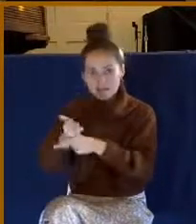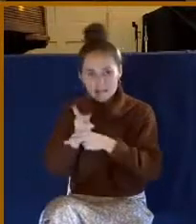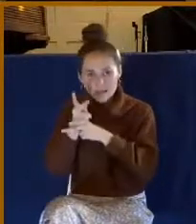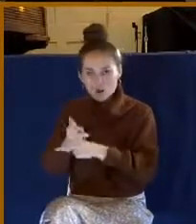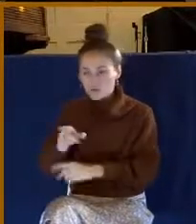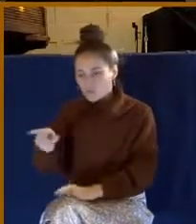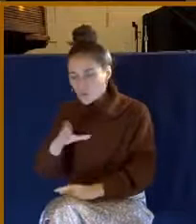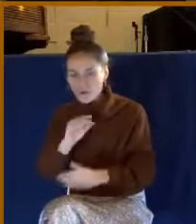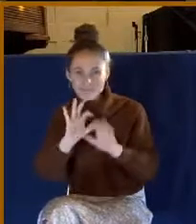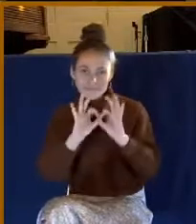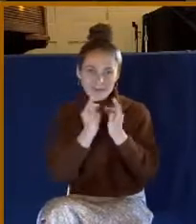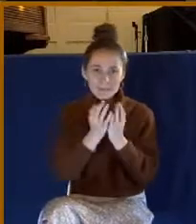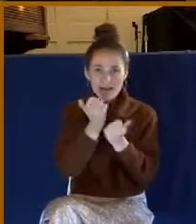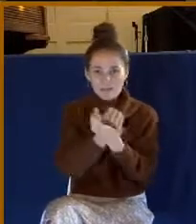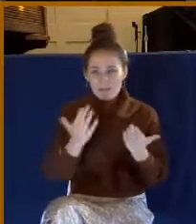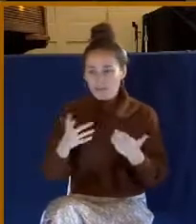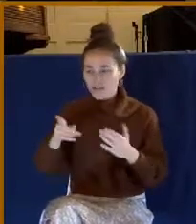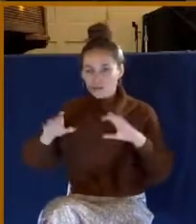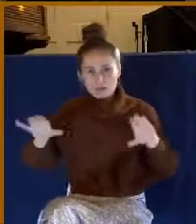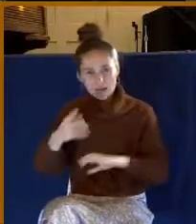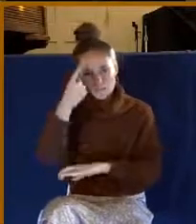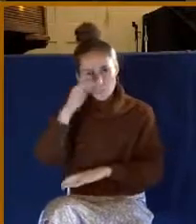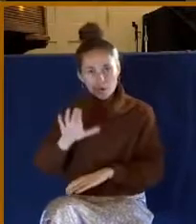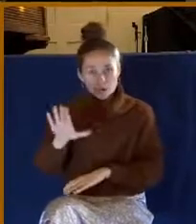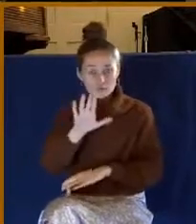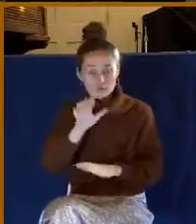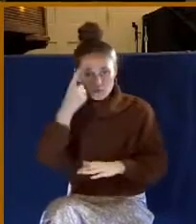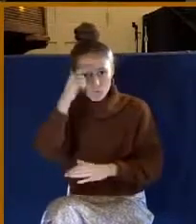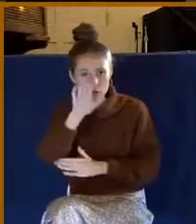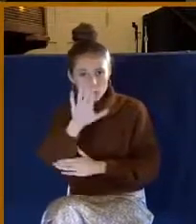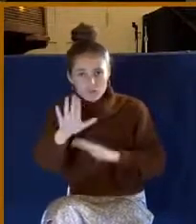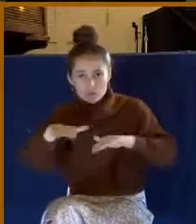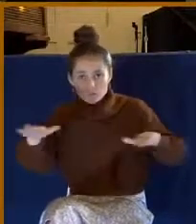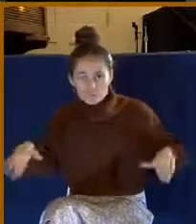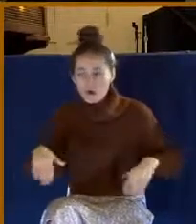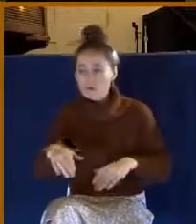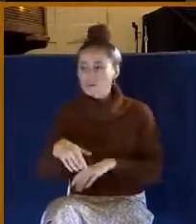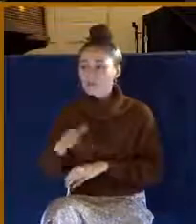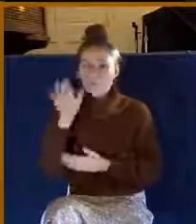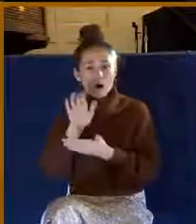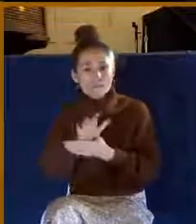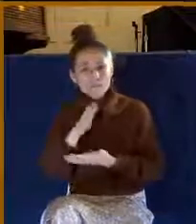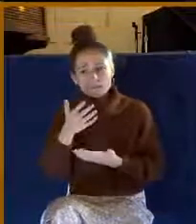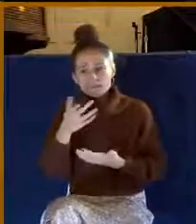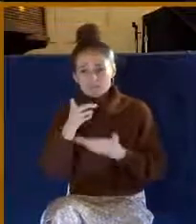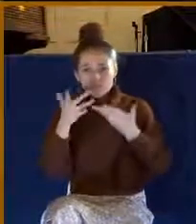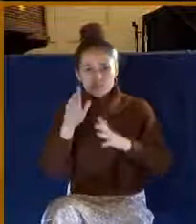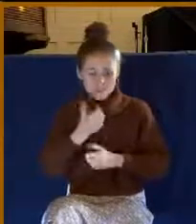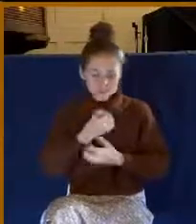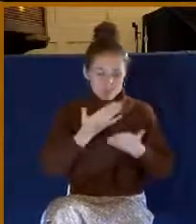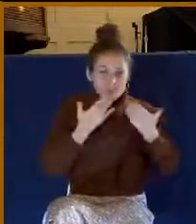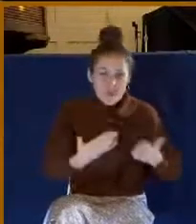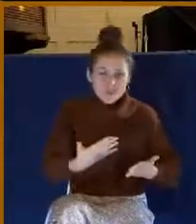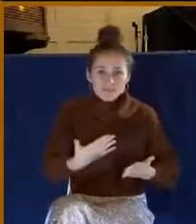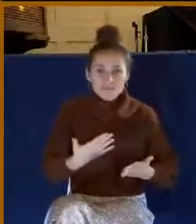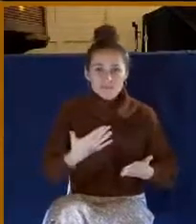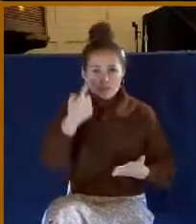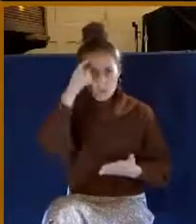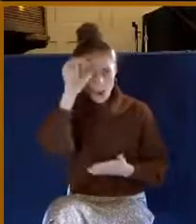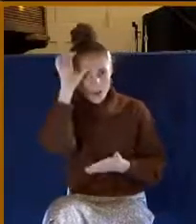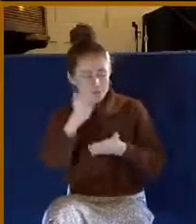family and all that she does for your children? Have you expressed thanks to your husband for working hard and bringing home the